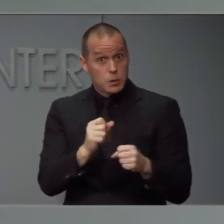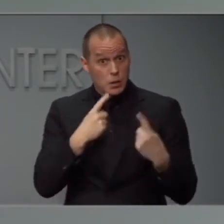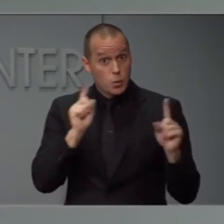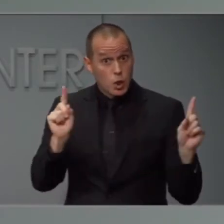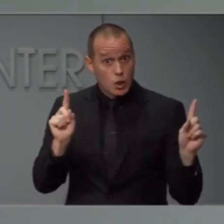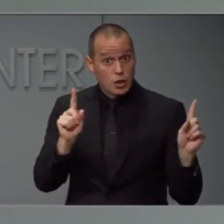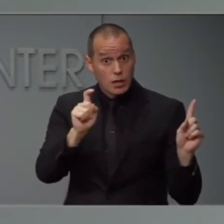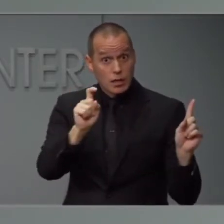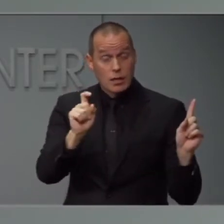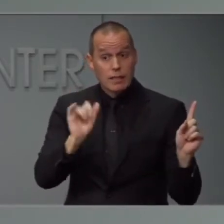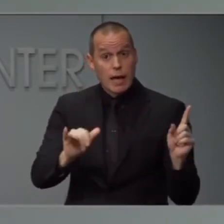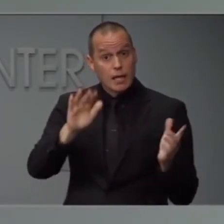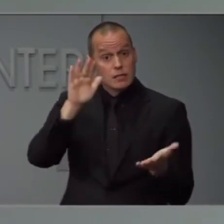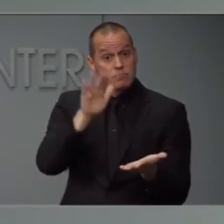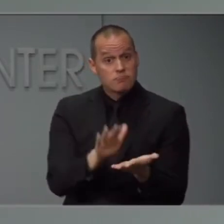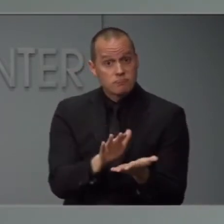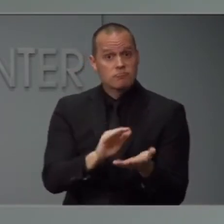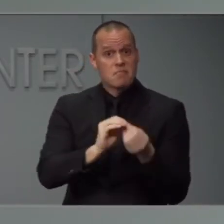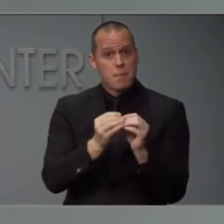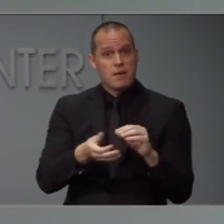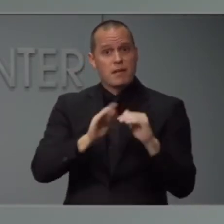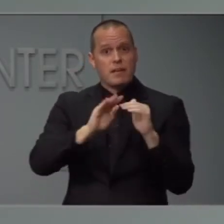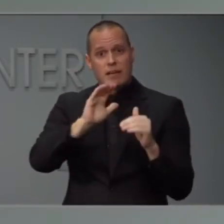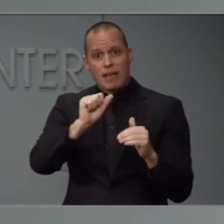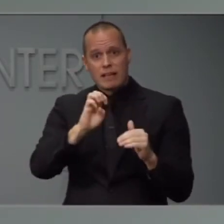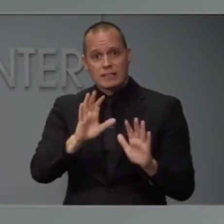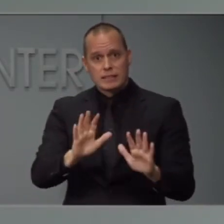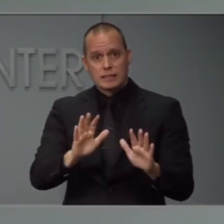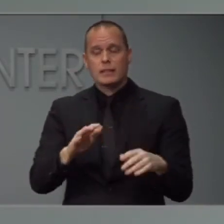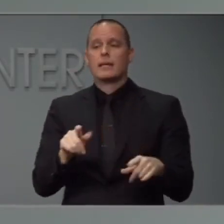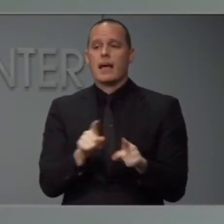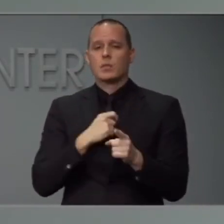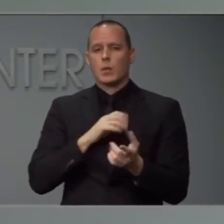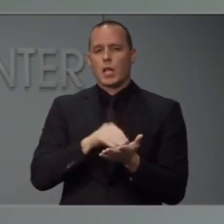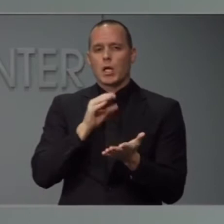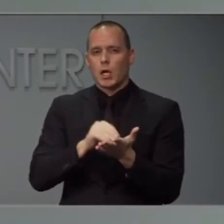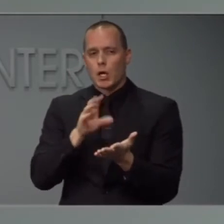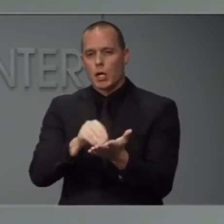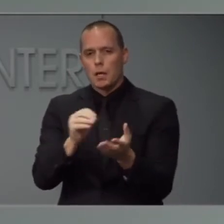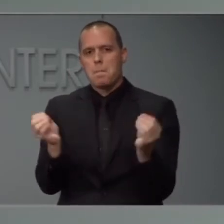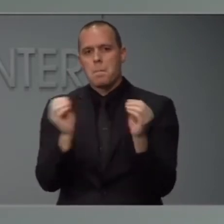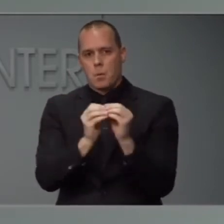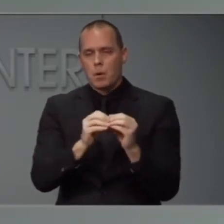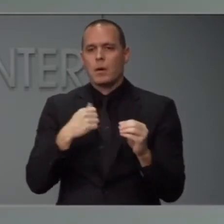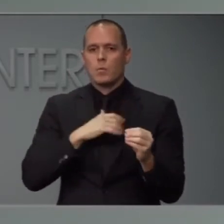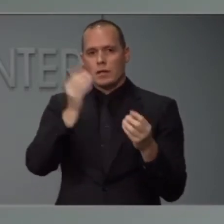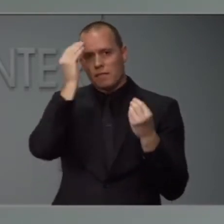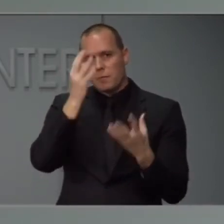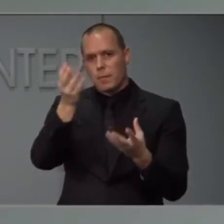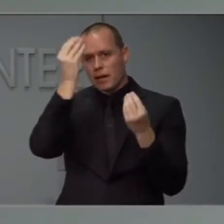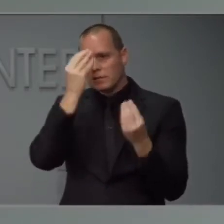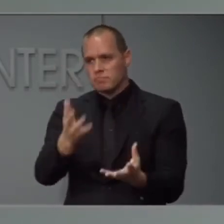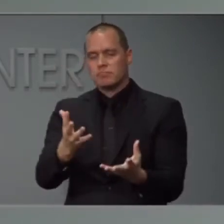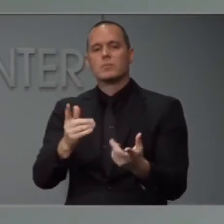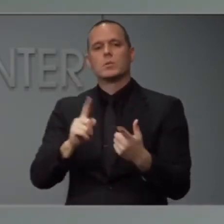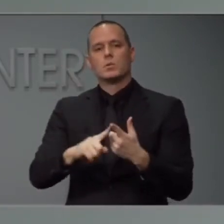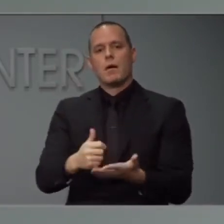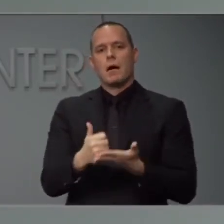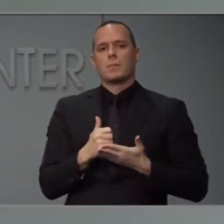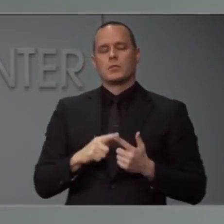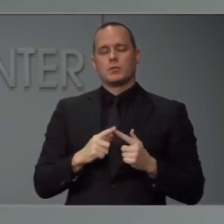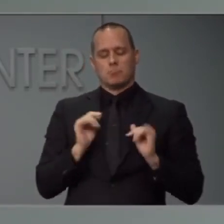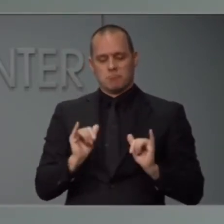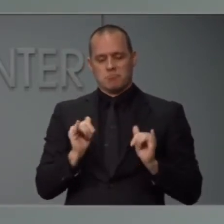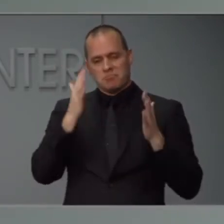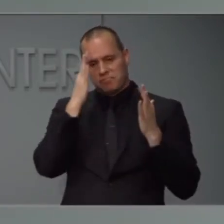to come on that as we learn more over these coming weeks and use that information to help us tailor future interventions.